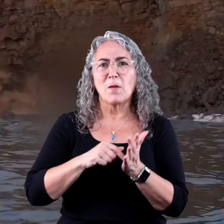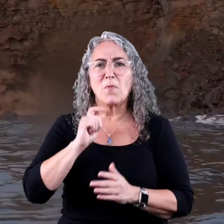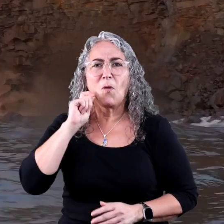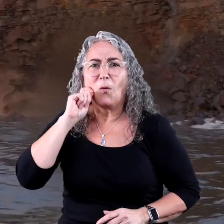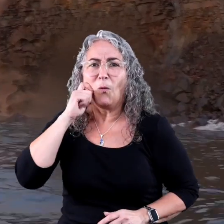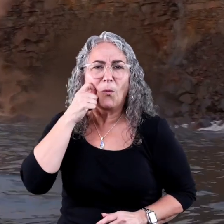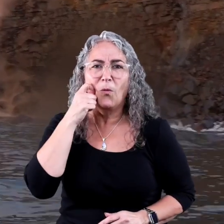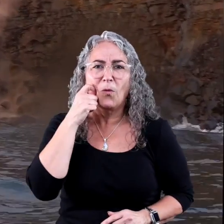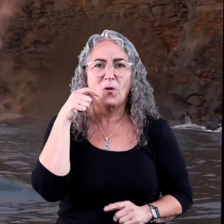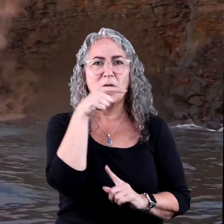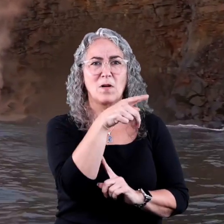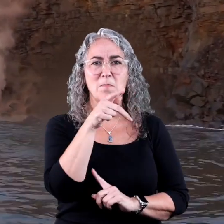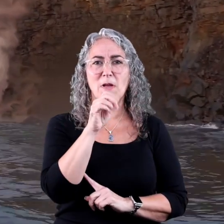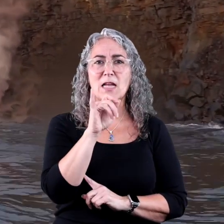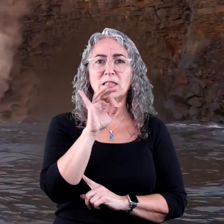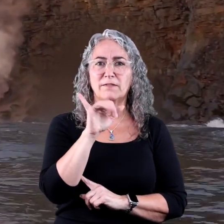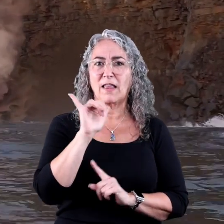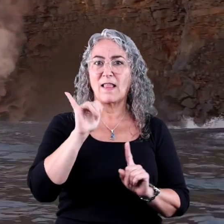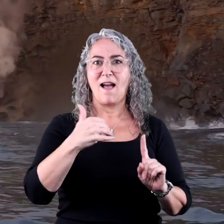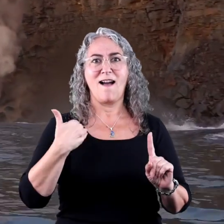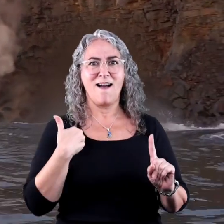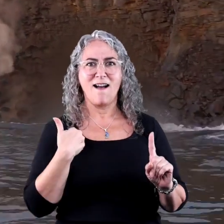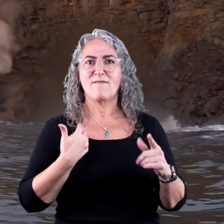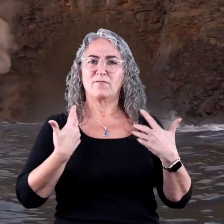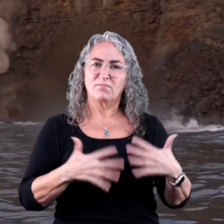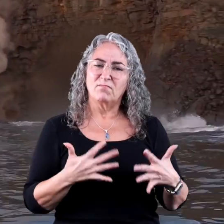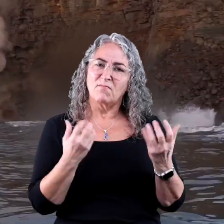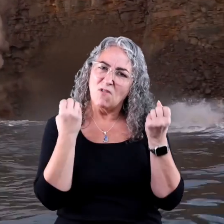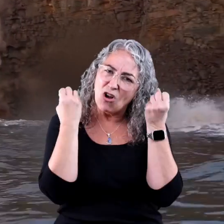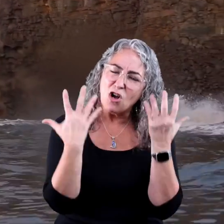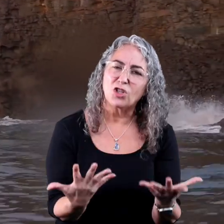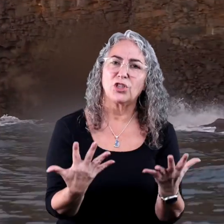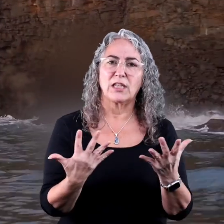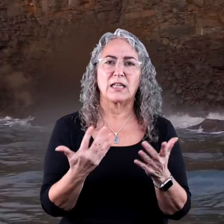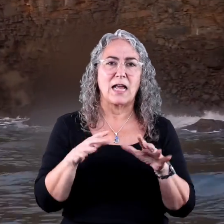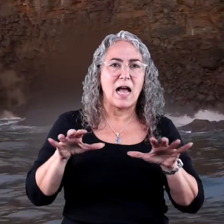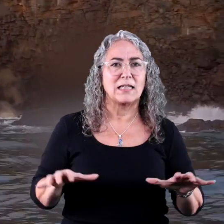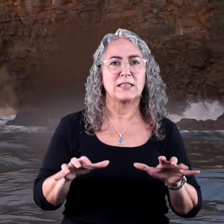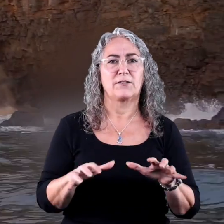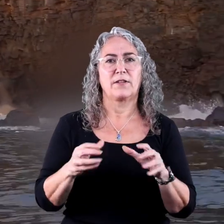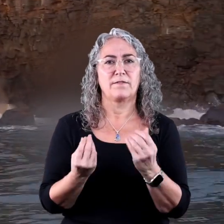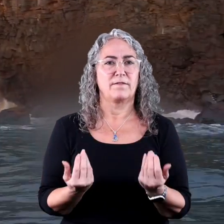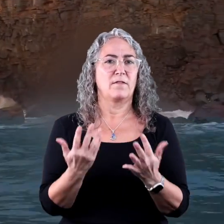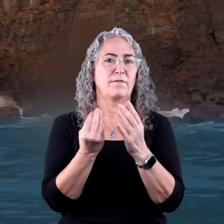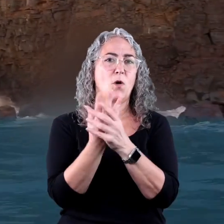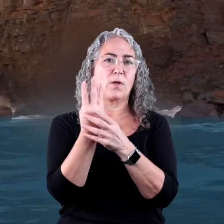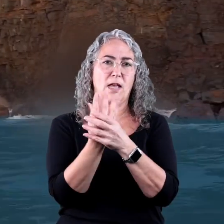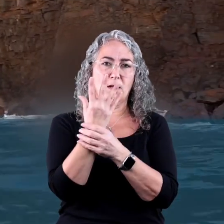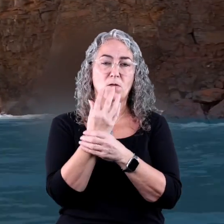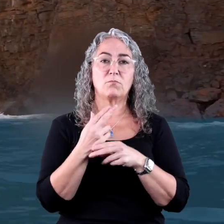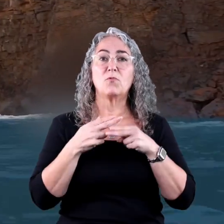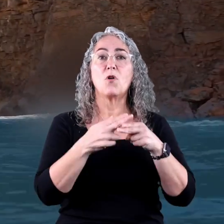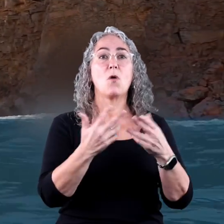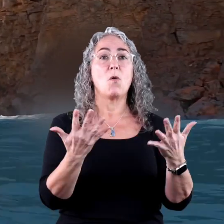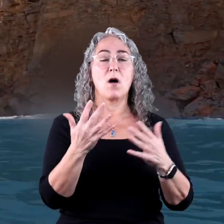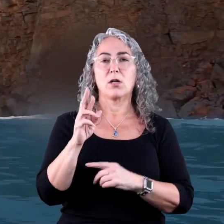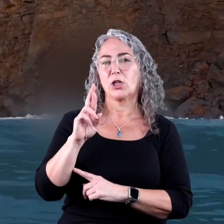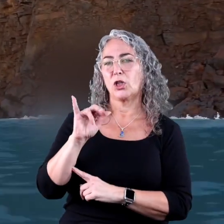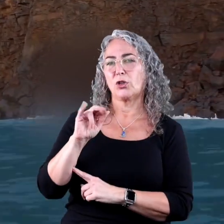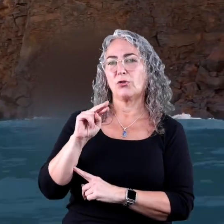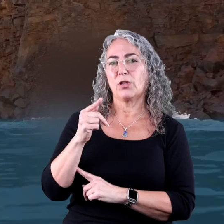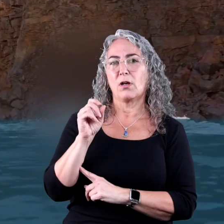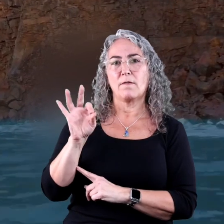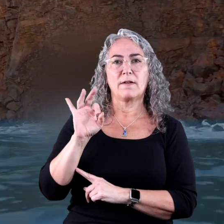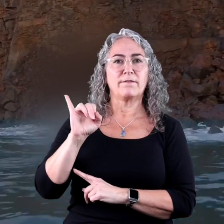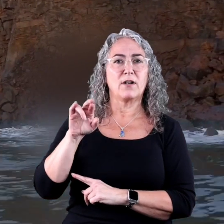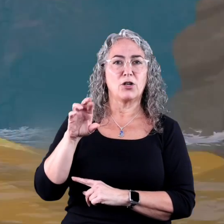Something cool about the Pacific Ocean is that there is an area of hundreds of active volcanoes under its surface called the